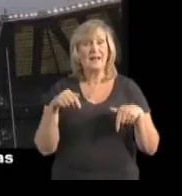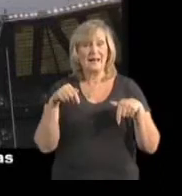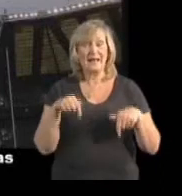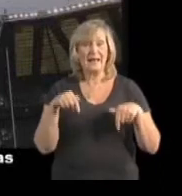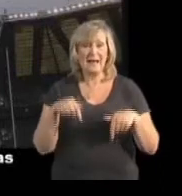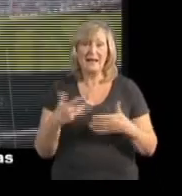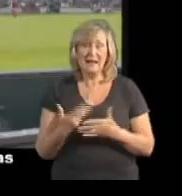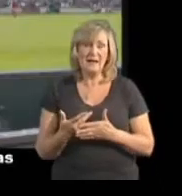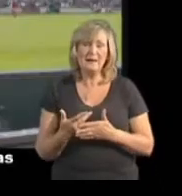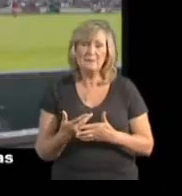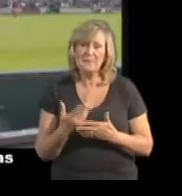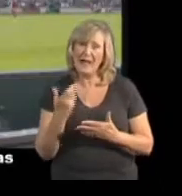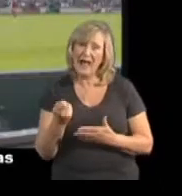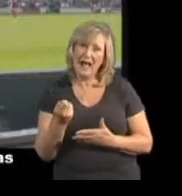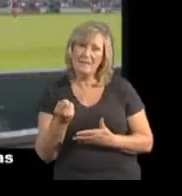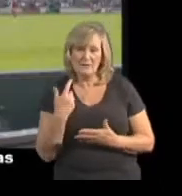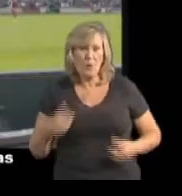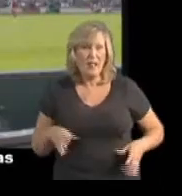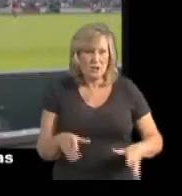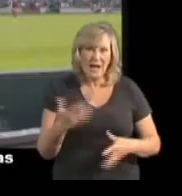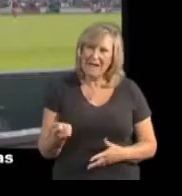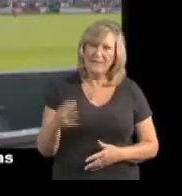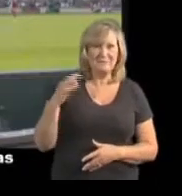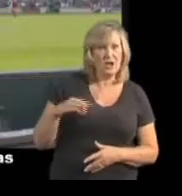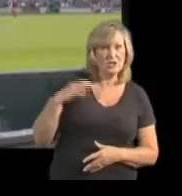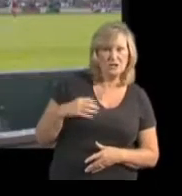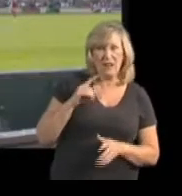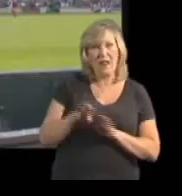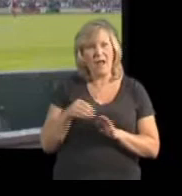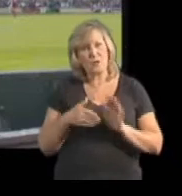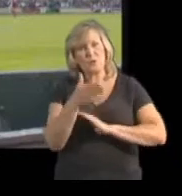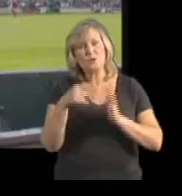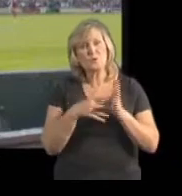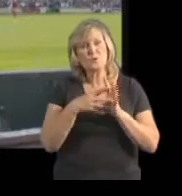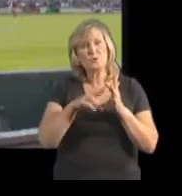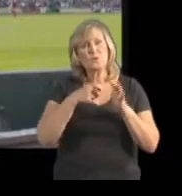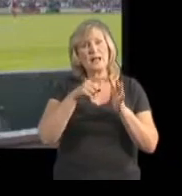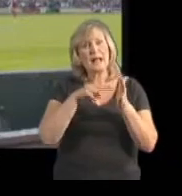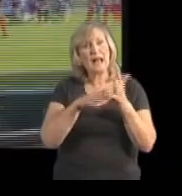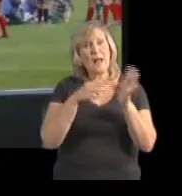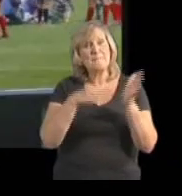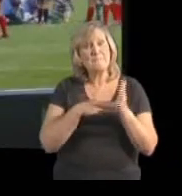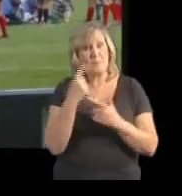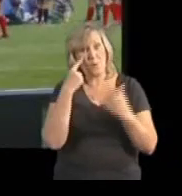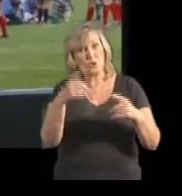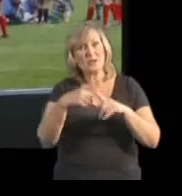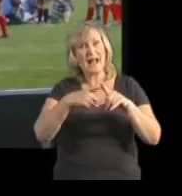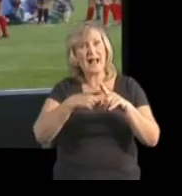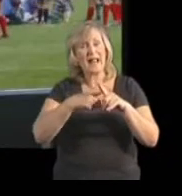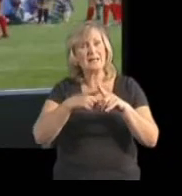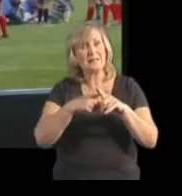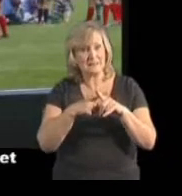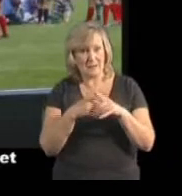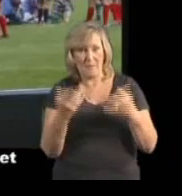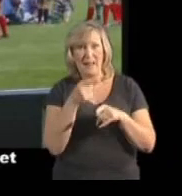winter sometimes has its advantages but I can't see tricking them to watch England play.